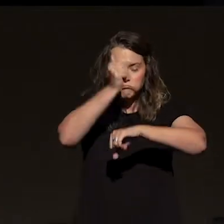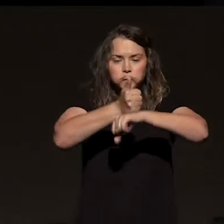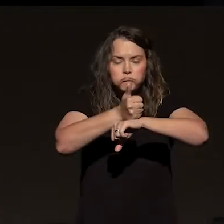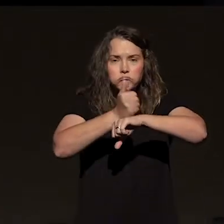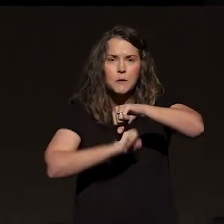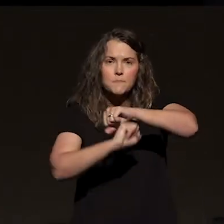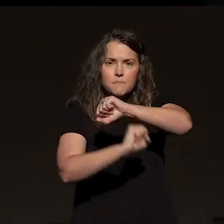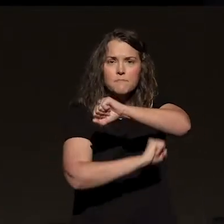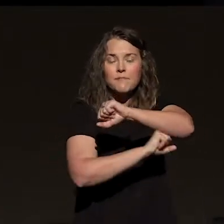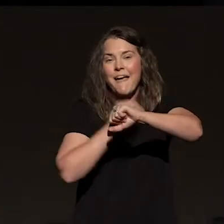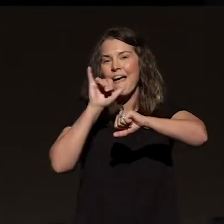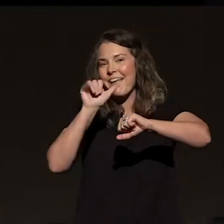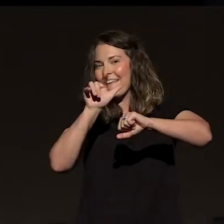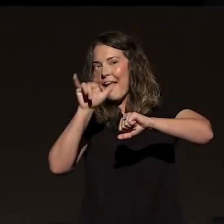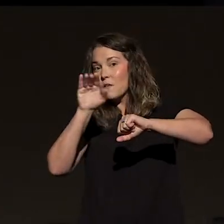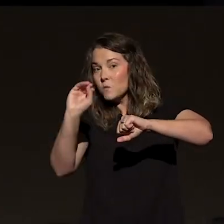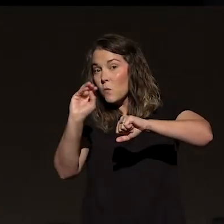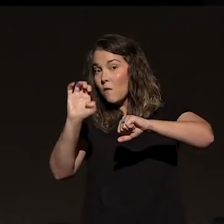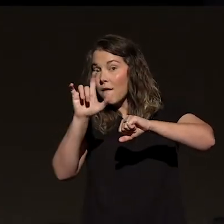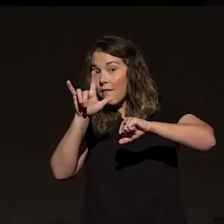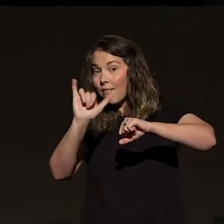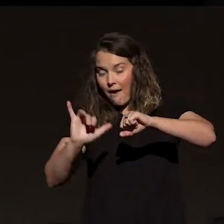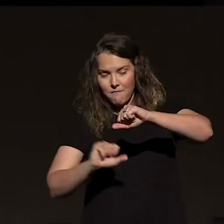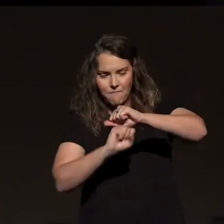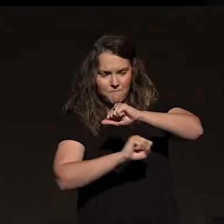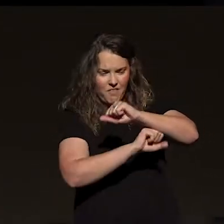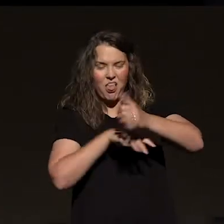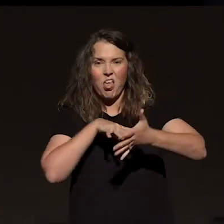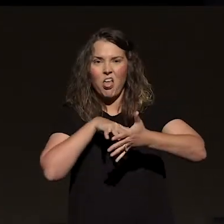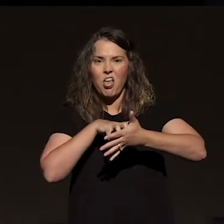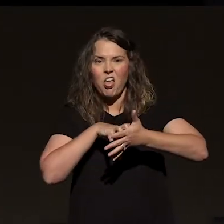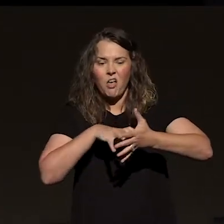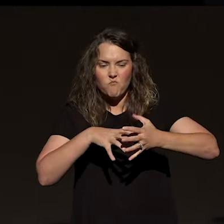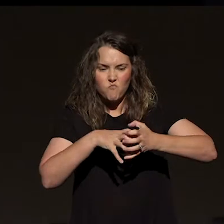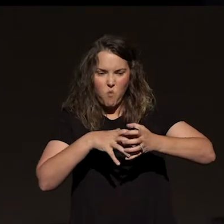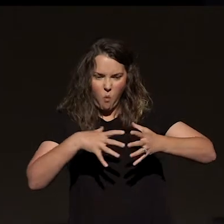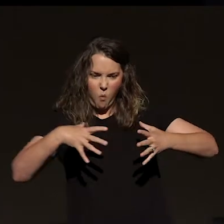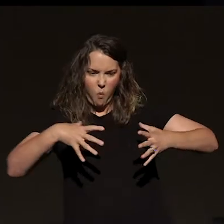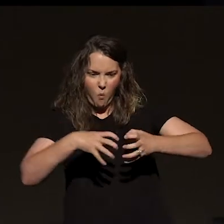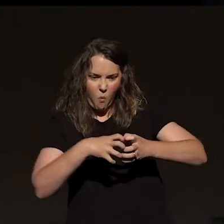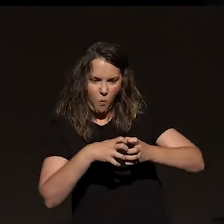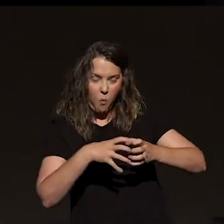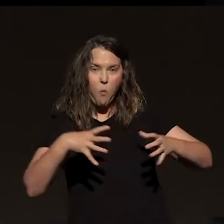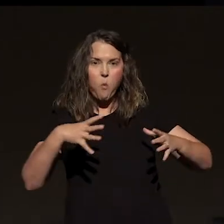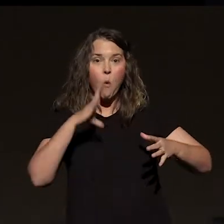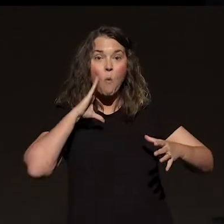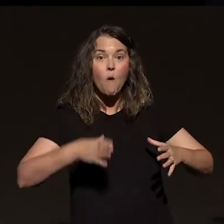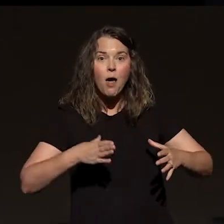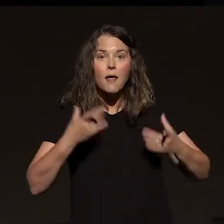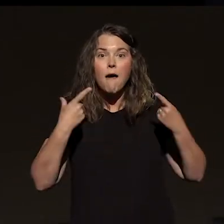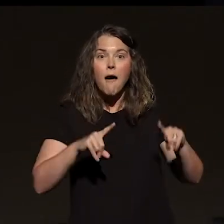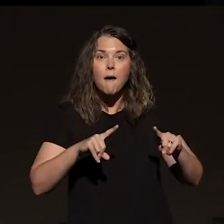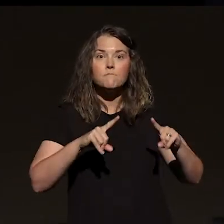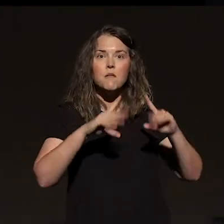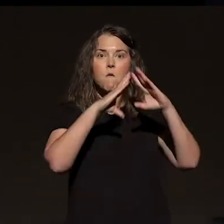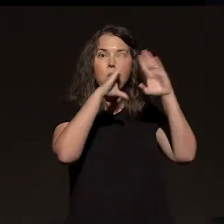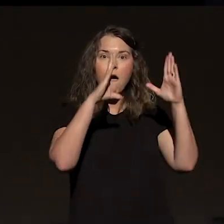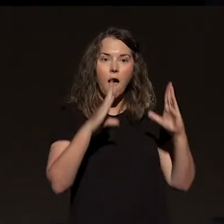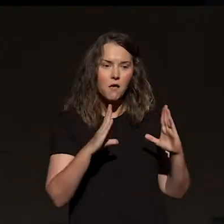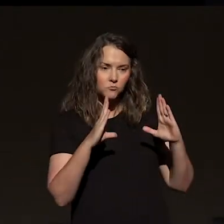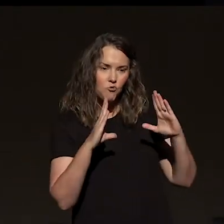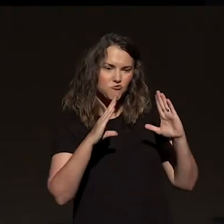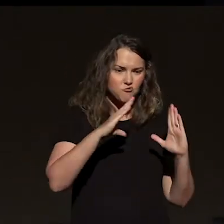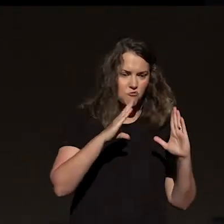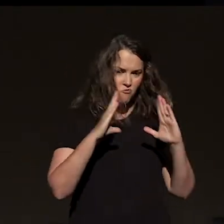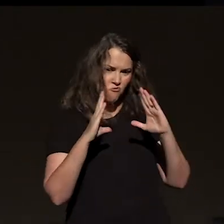bad dirt, Yazoo Clay, a bad foundation, as that foundation expands or contracts, all of a sudden your house begins to